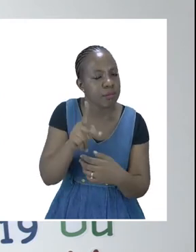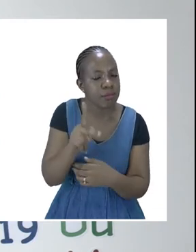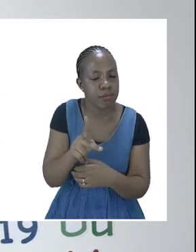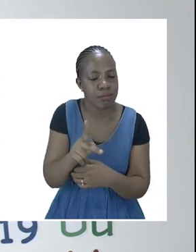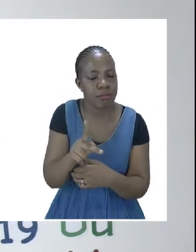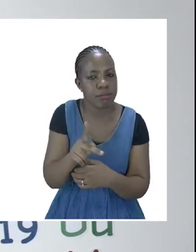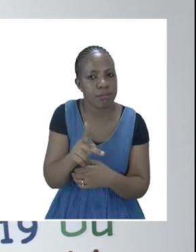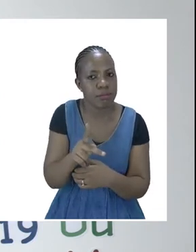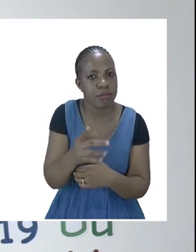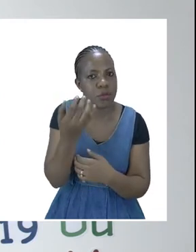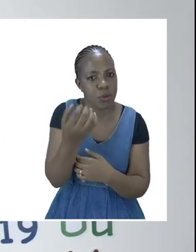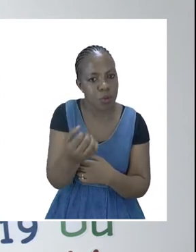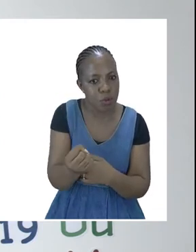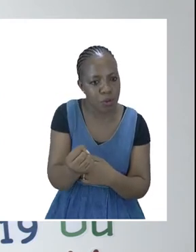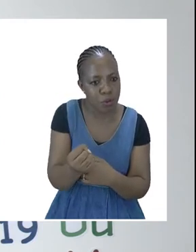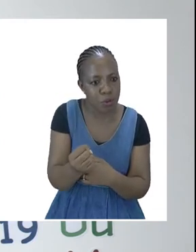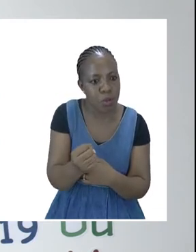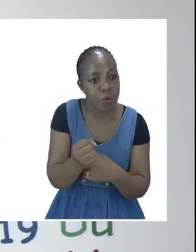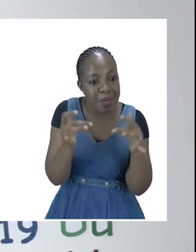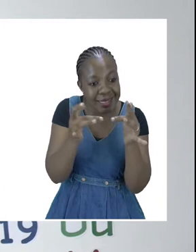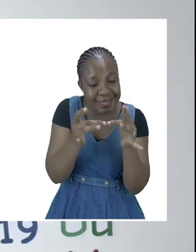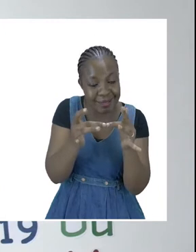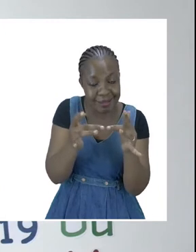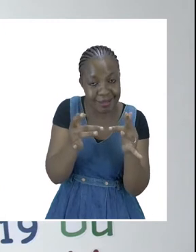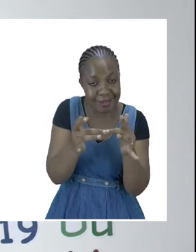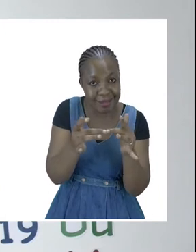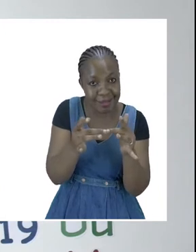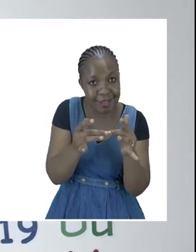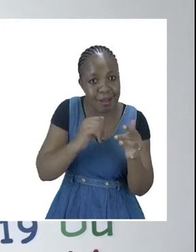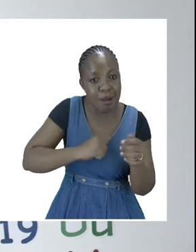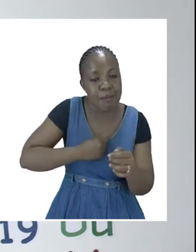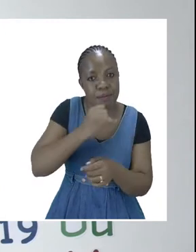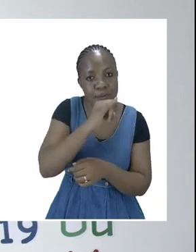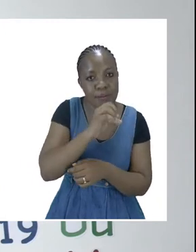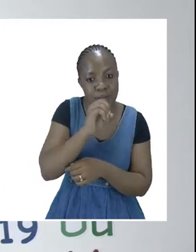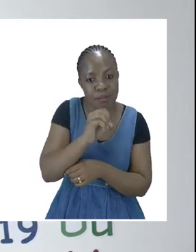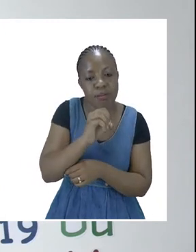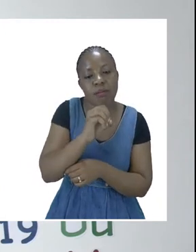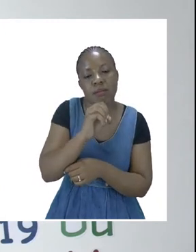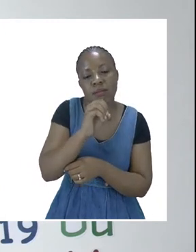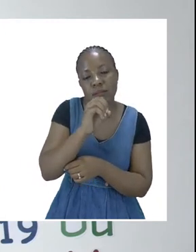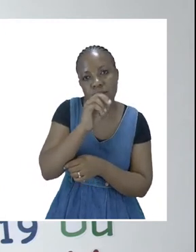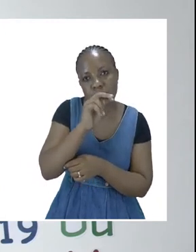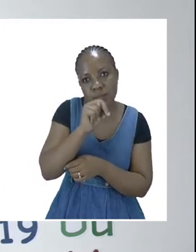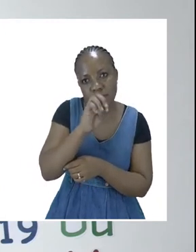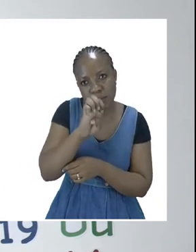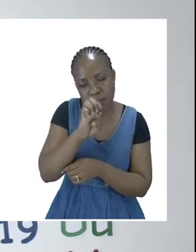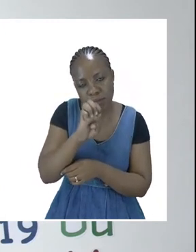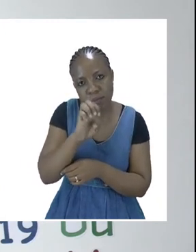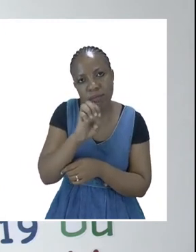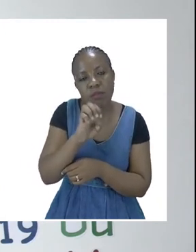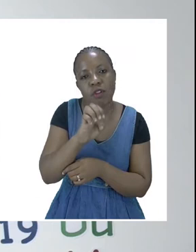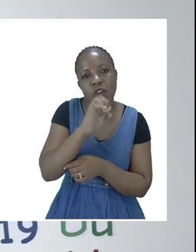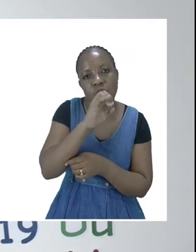are also available on our online platforms. MyZone and Zoschi Facebook pages and